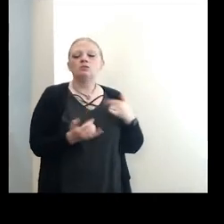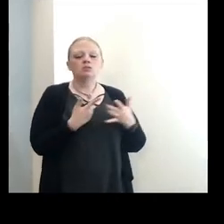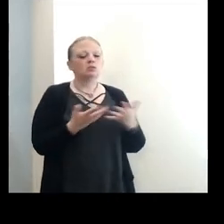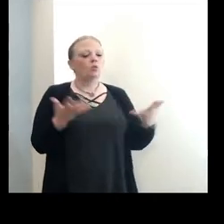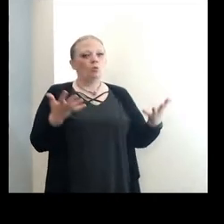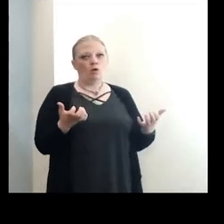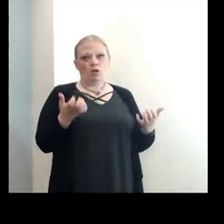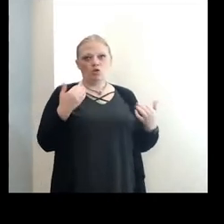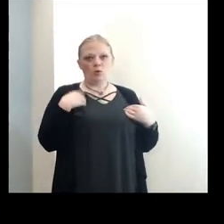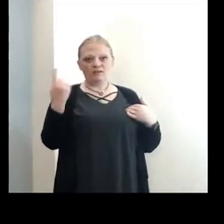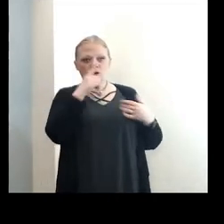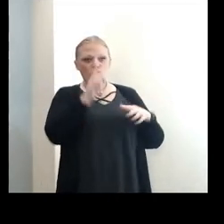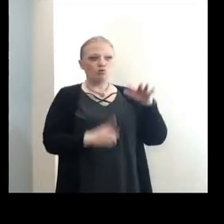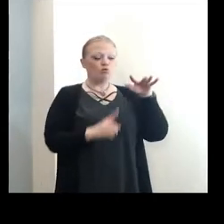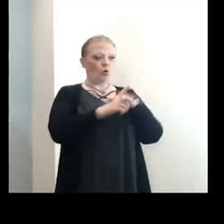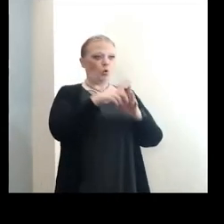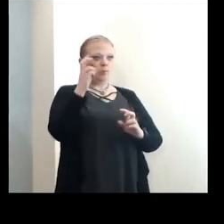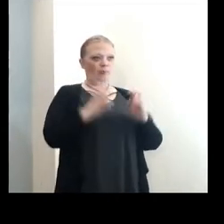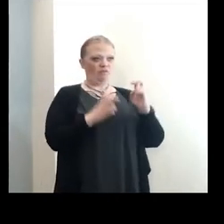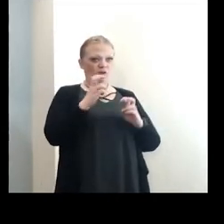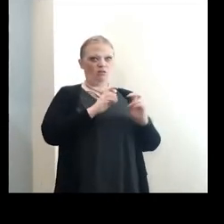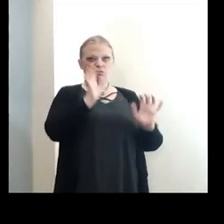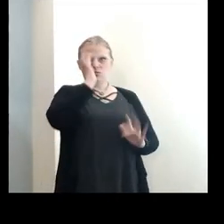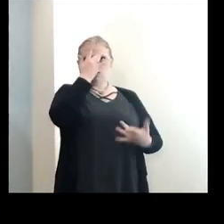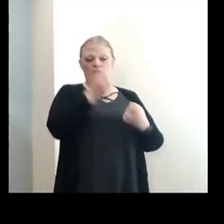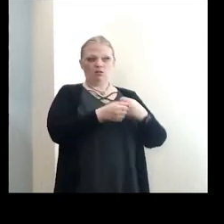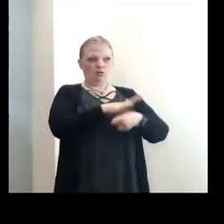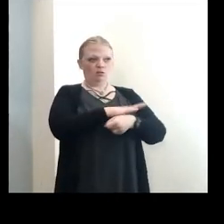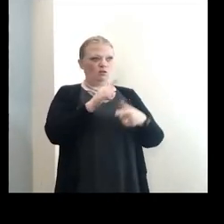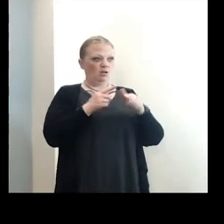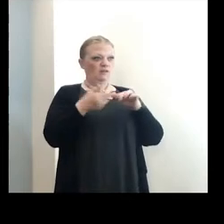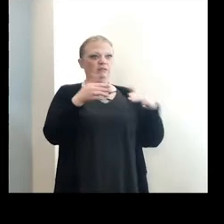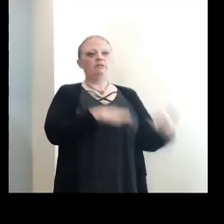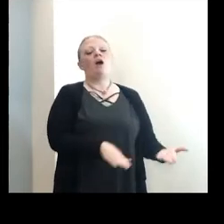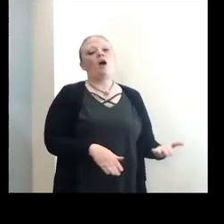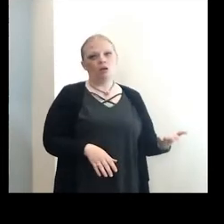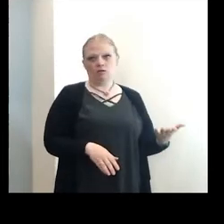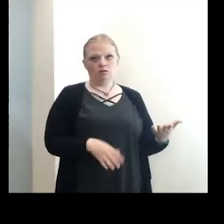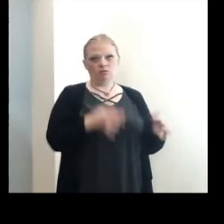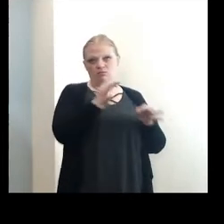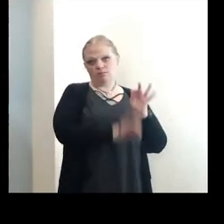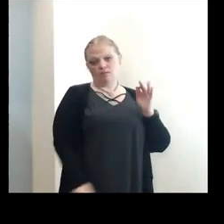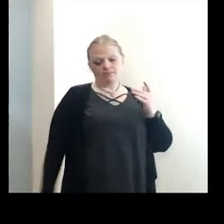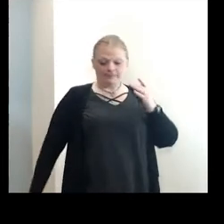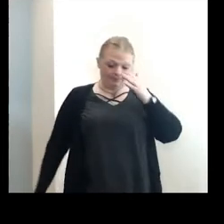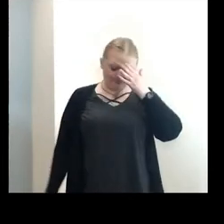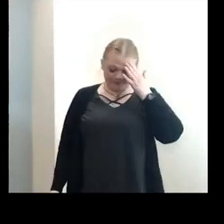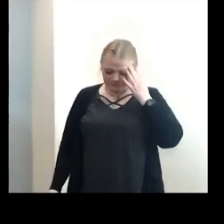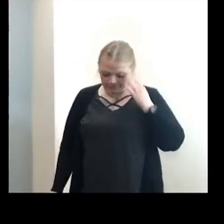is have someone come to the Erie County Fair, get sick with COVID-19 and die from it. It's simple as that.